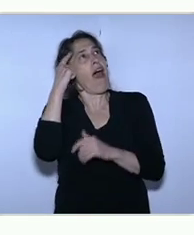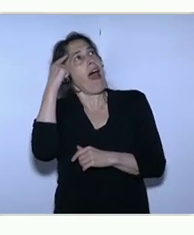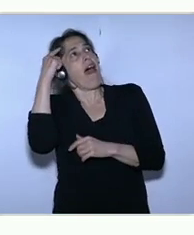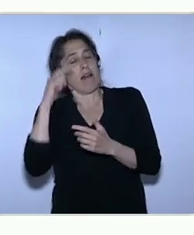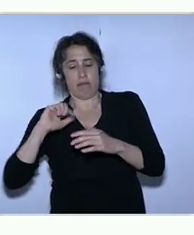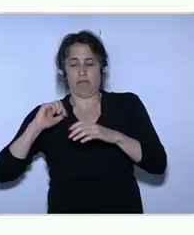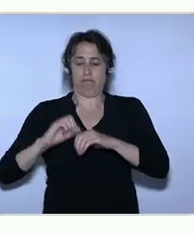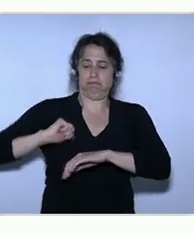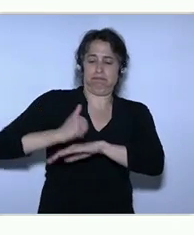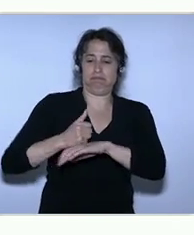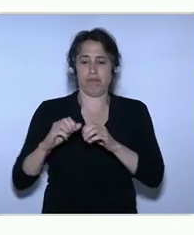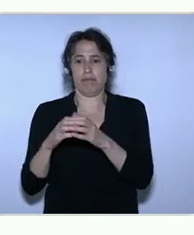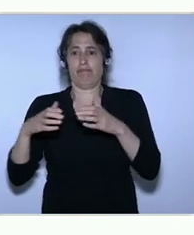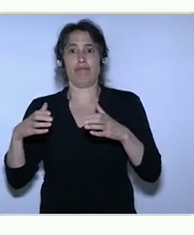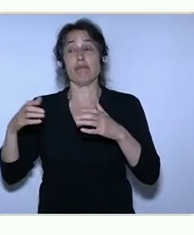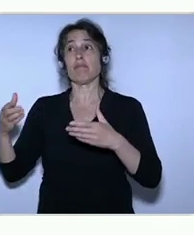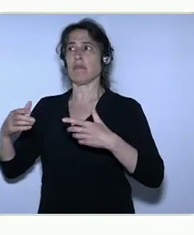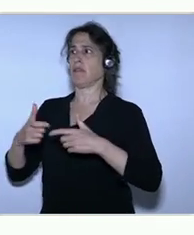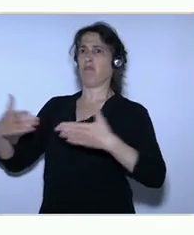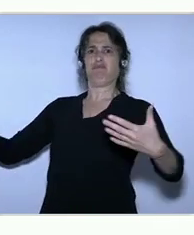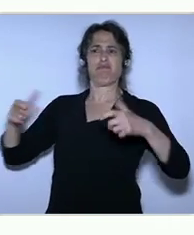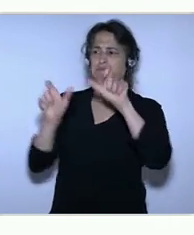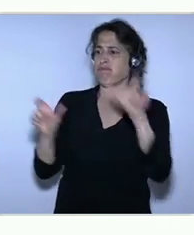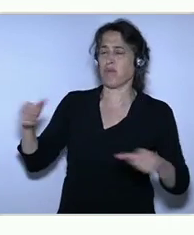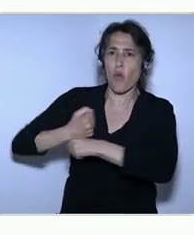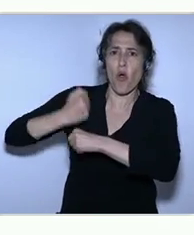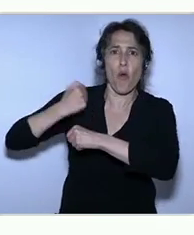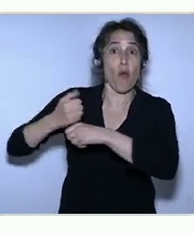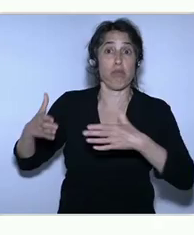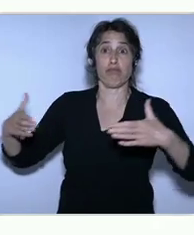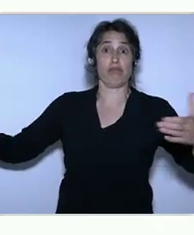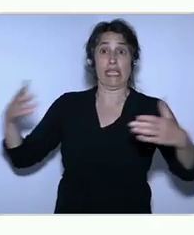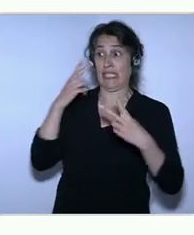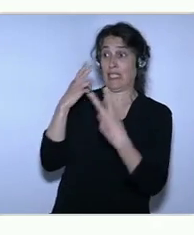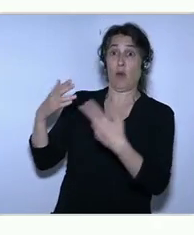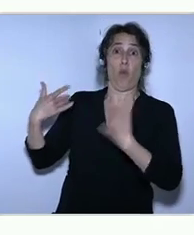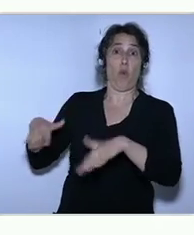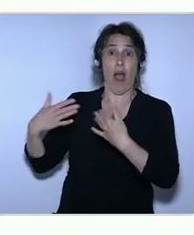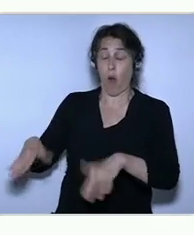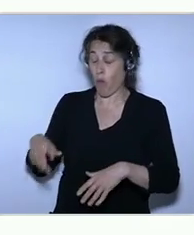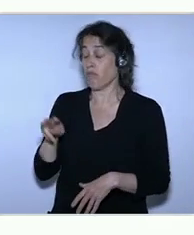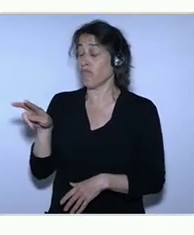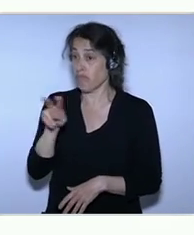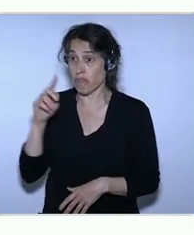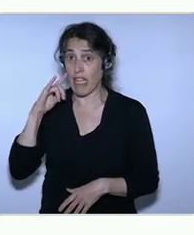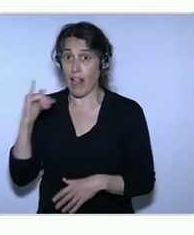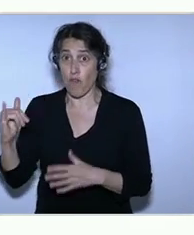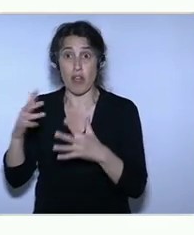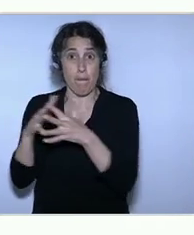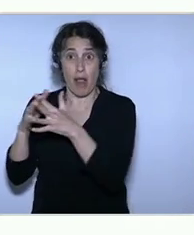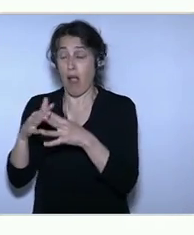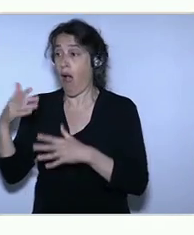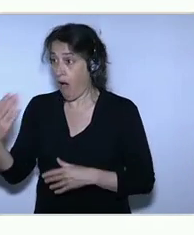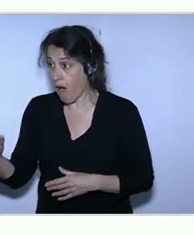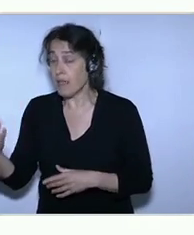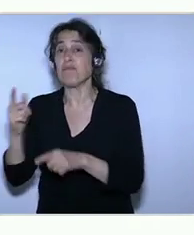And in bringing that back, I came back 10 years ago, and there was not that much in terms of technology startups here. We had some